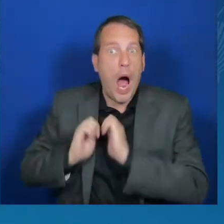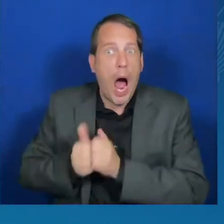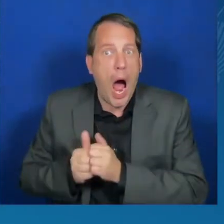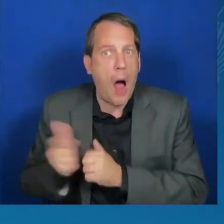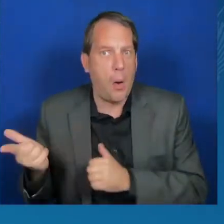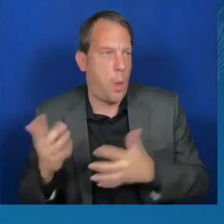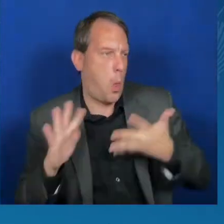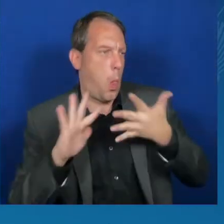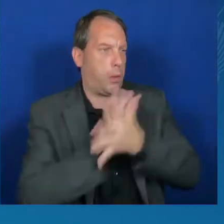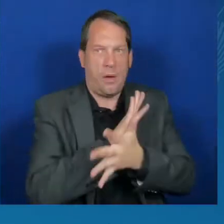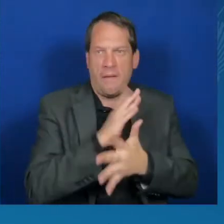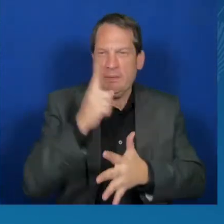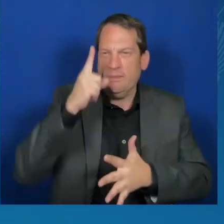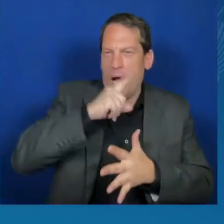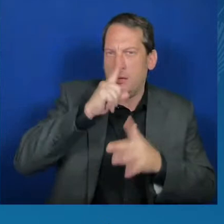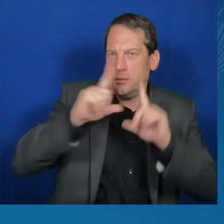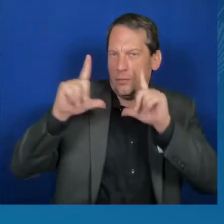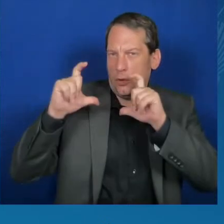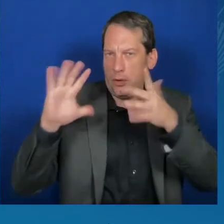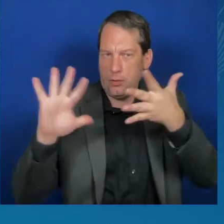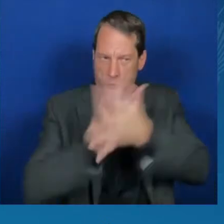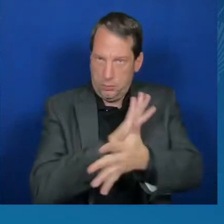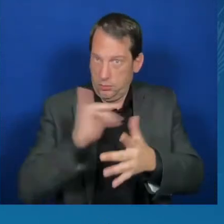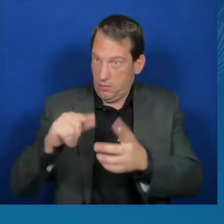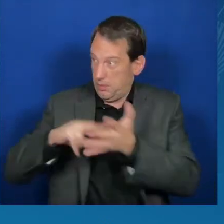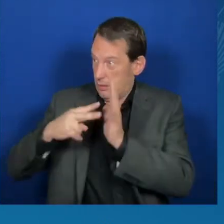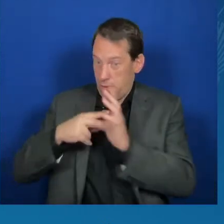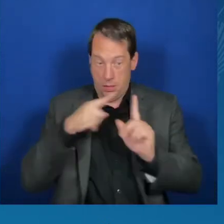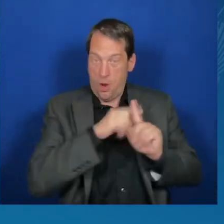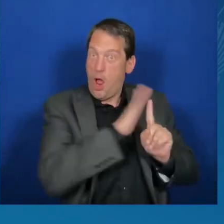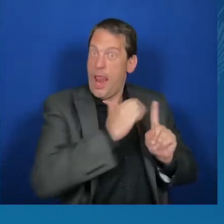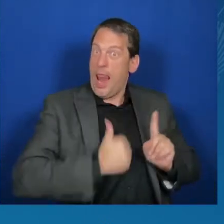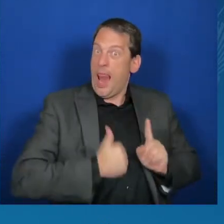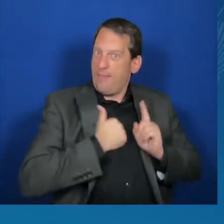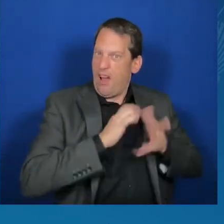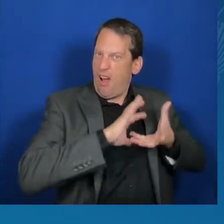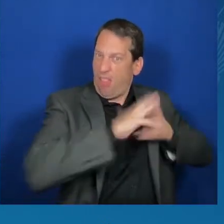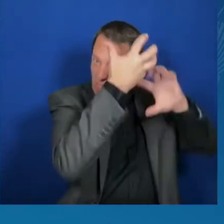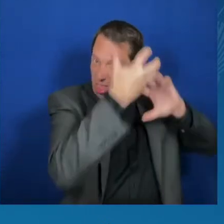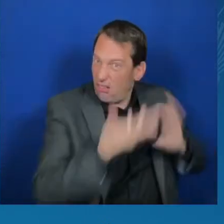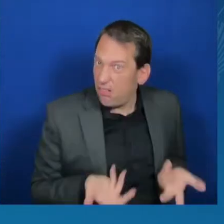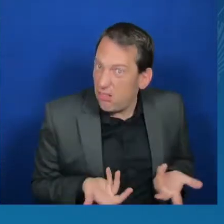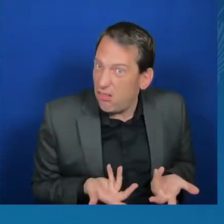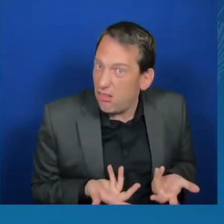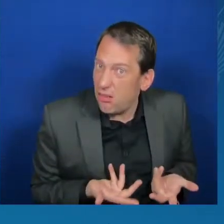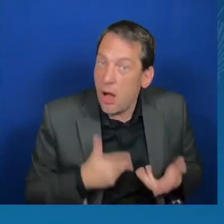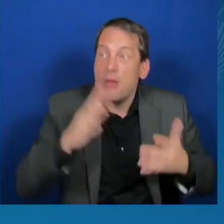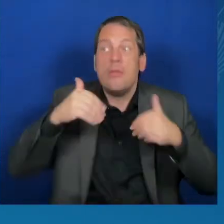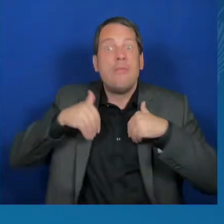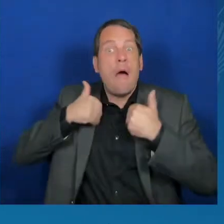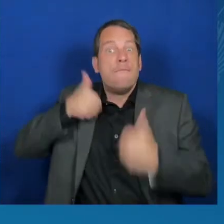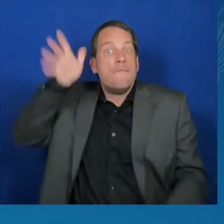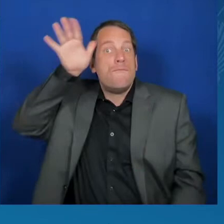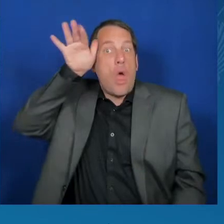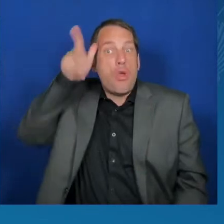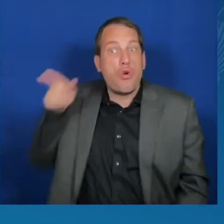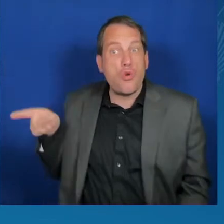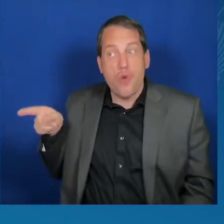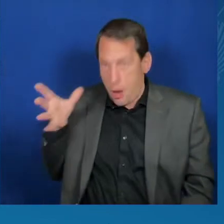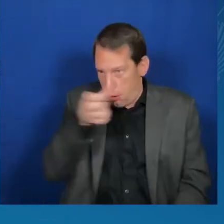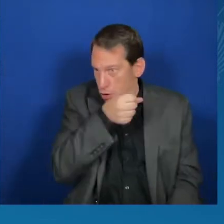father is wrongfully imprisoned because of biased AI facial recognition,